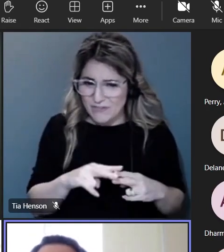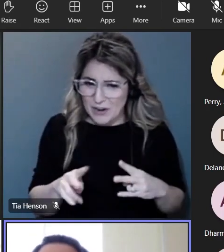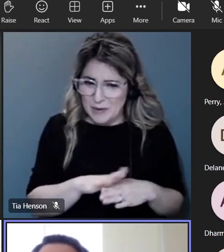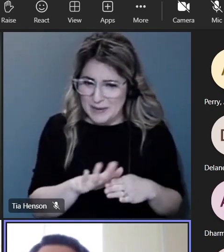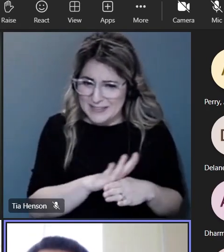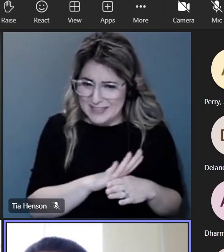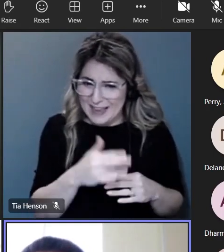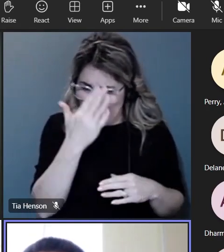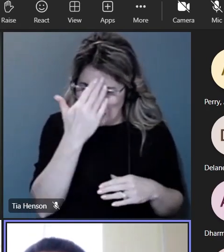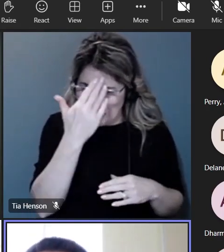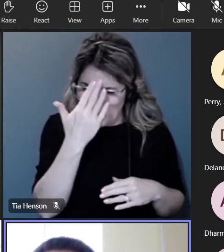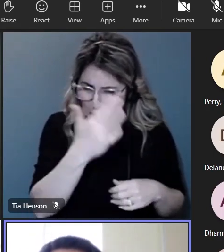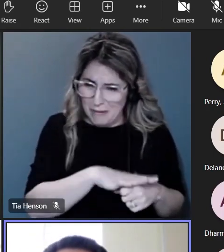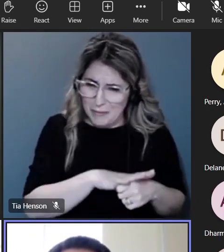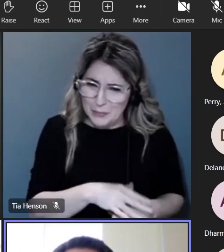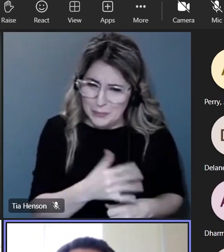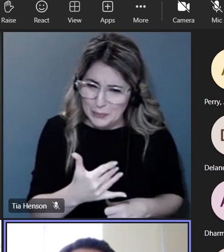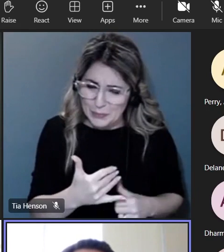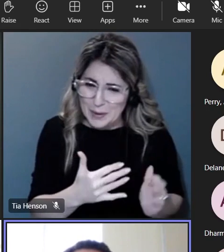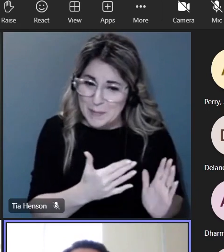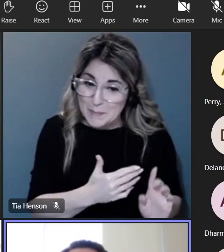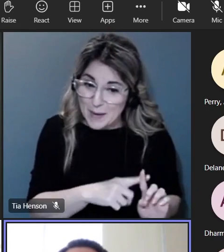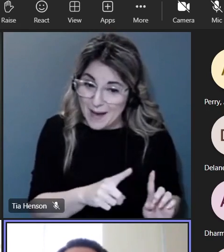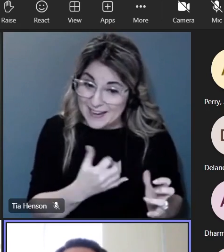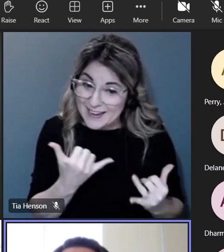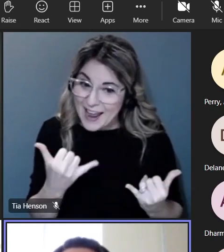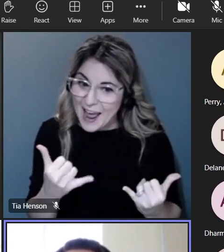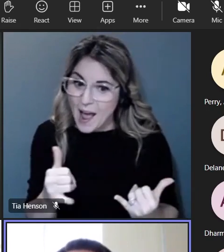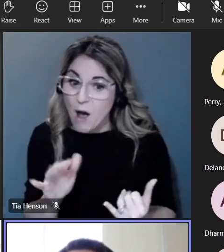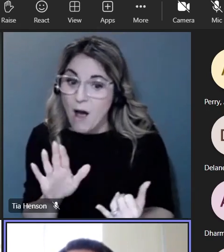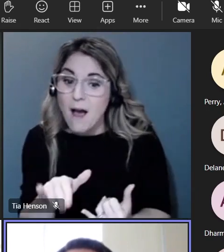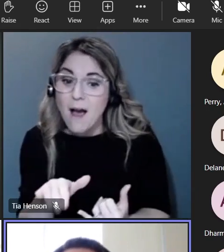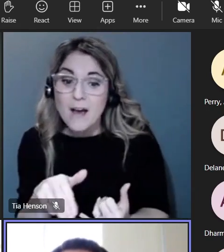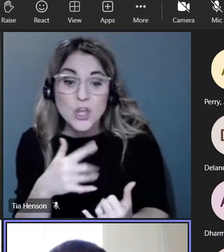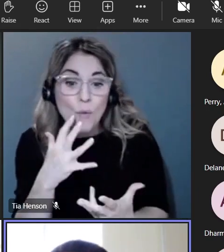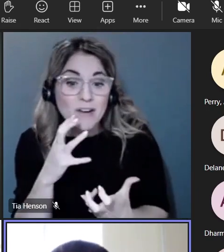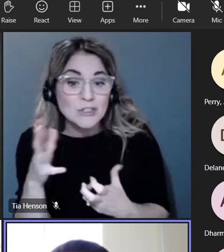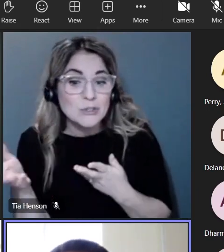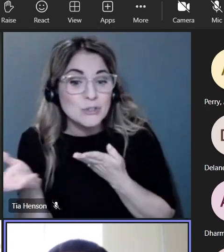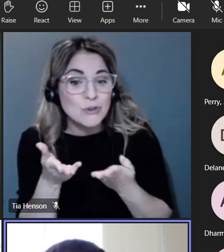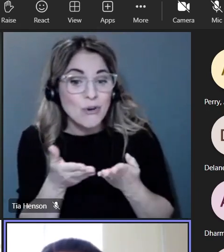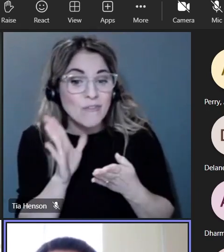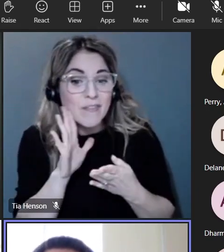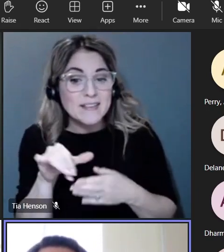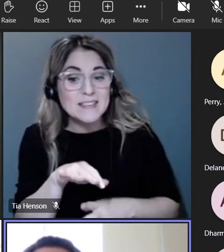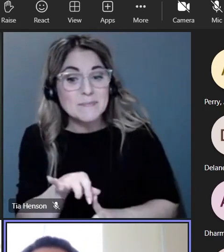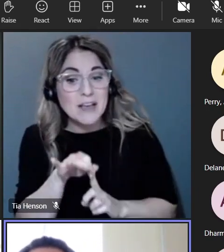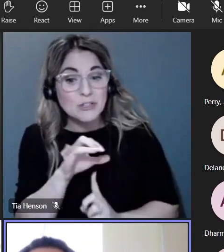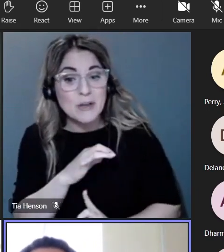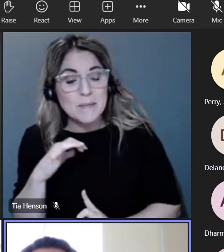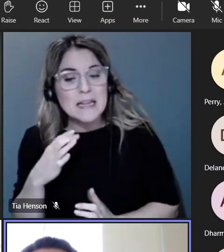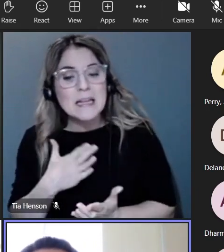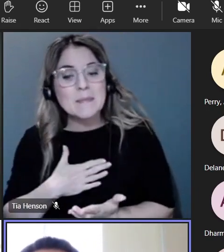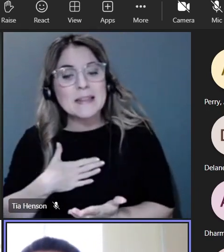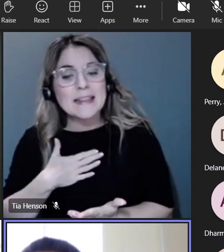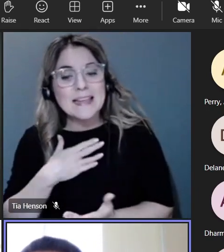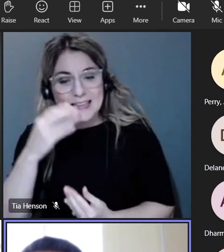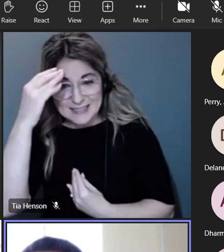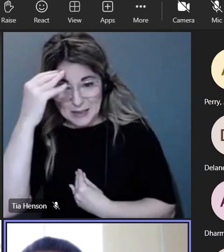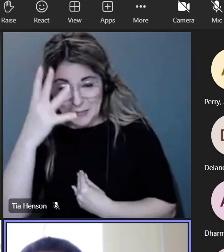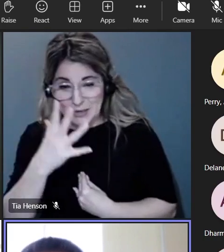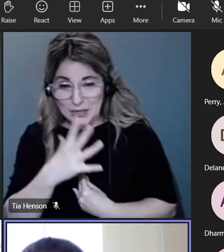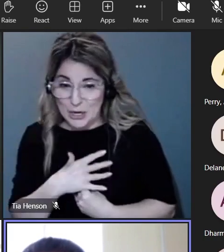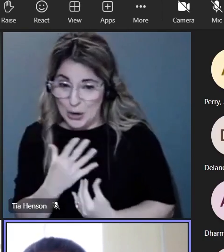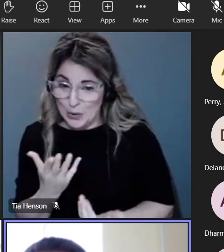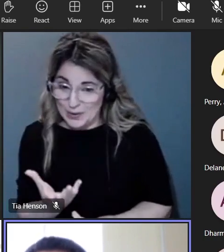ask if you would like to serve on this special committee can you please let me know either by um